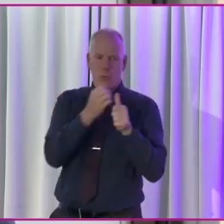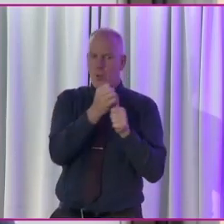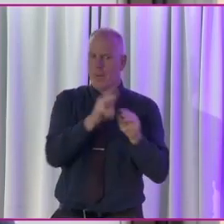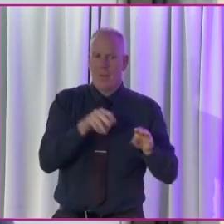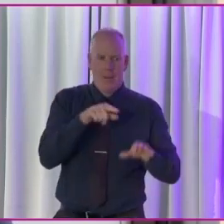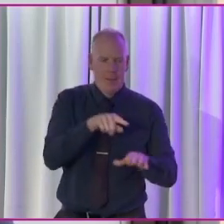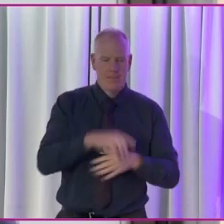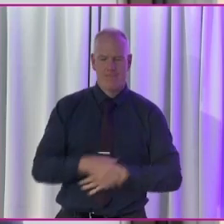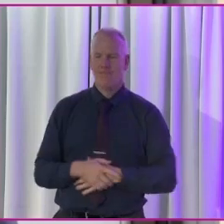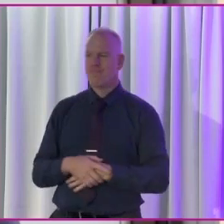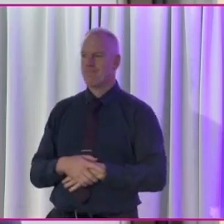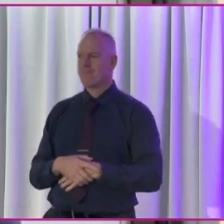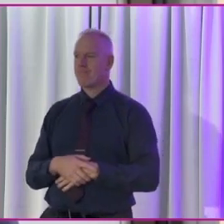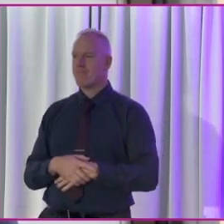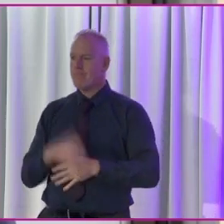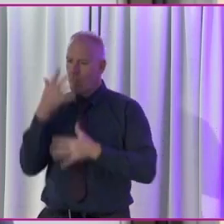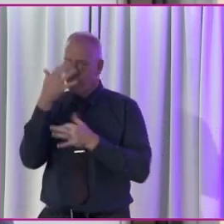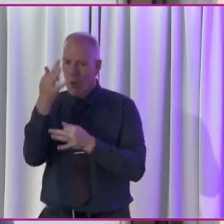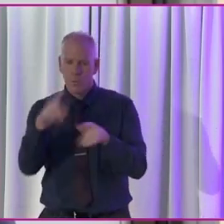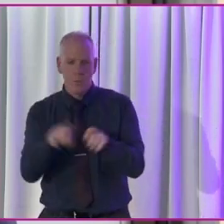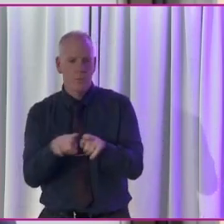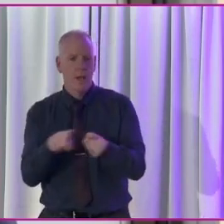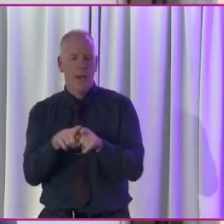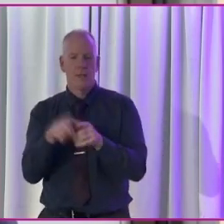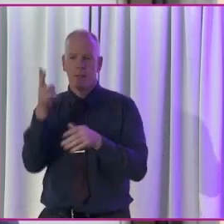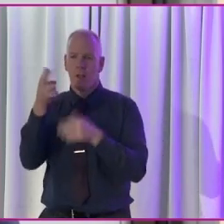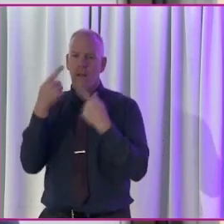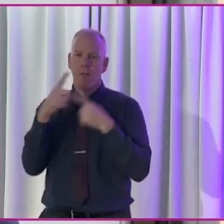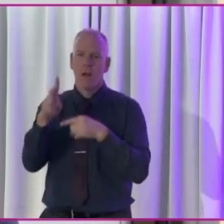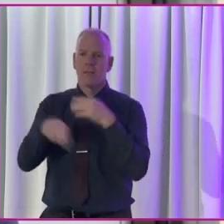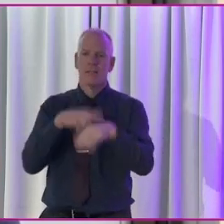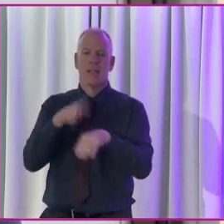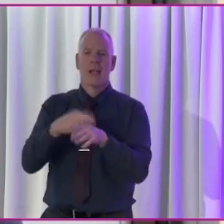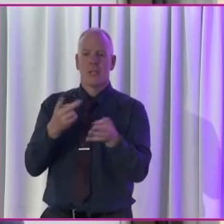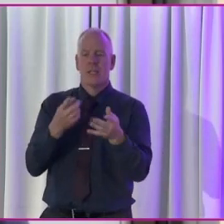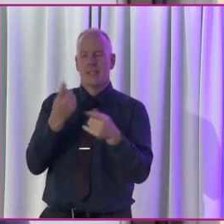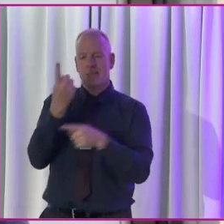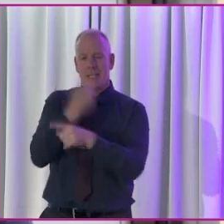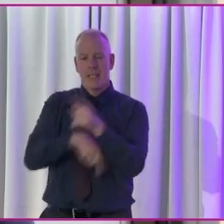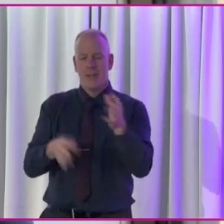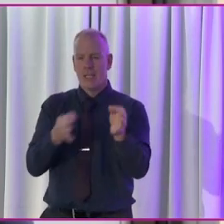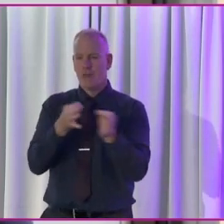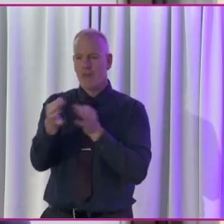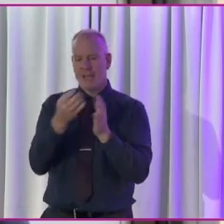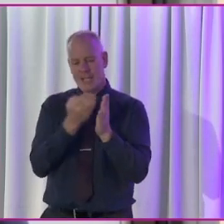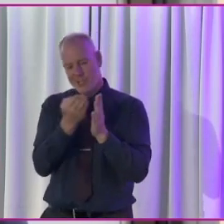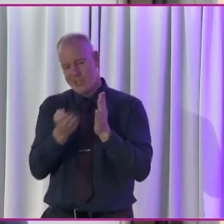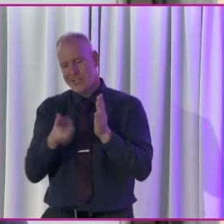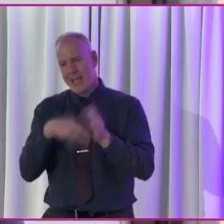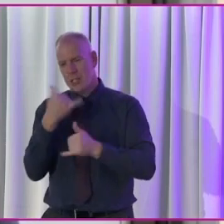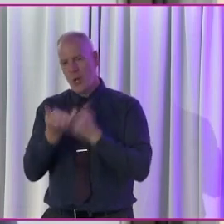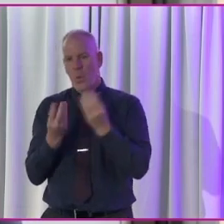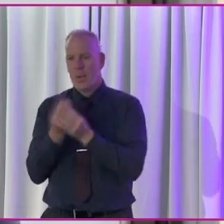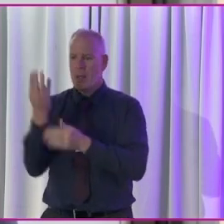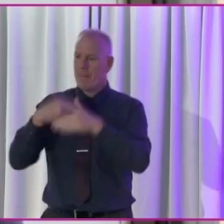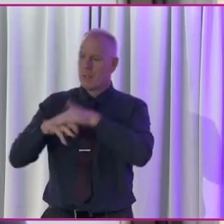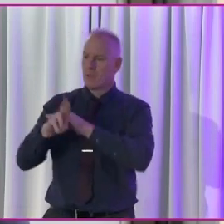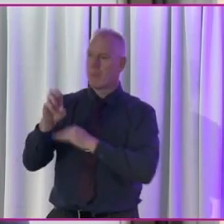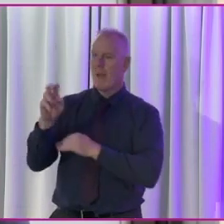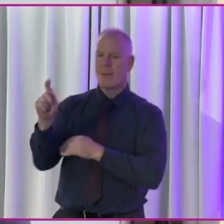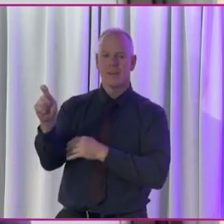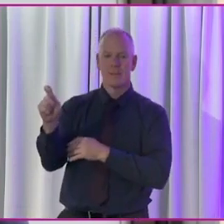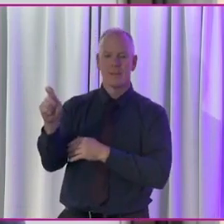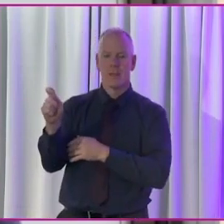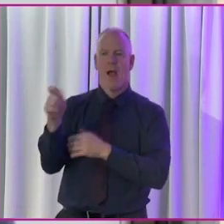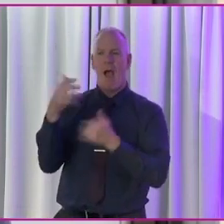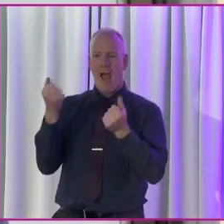citizens. I also look forward to launching the National Disability Strategy next year, along with Minister Rabbit, which will set out a